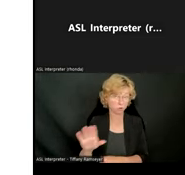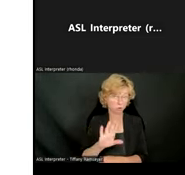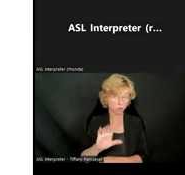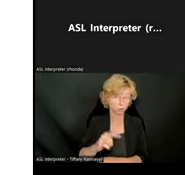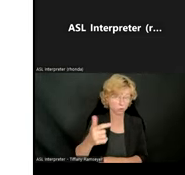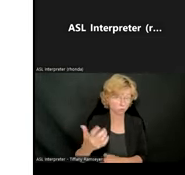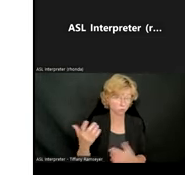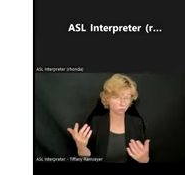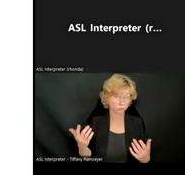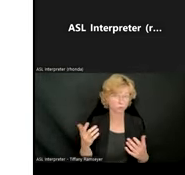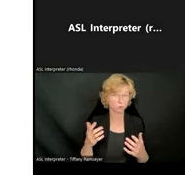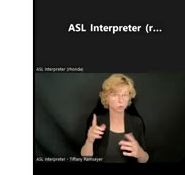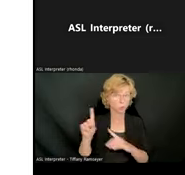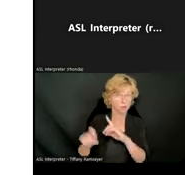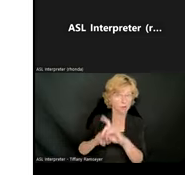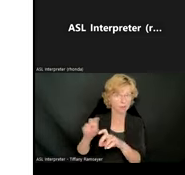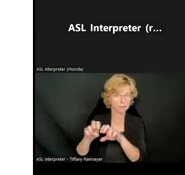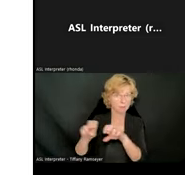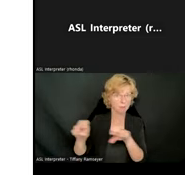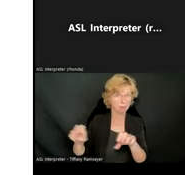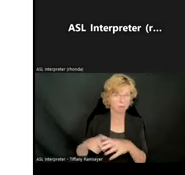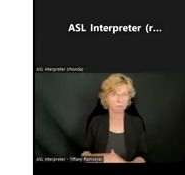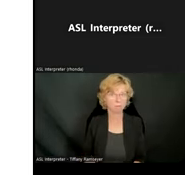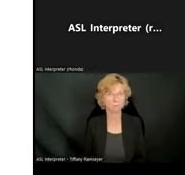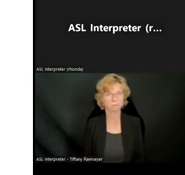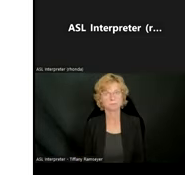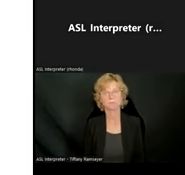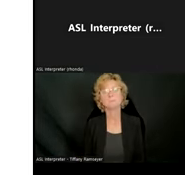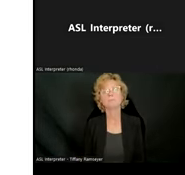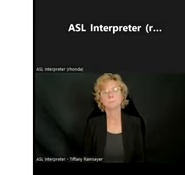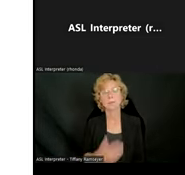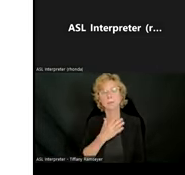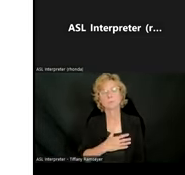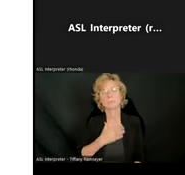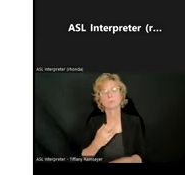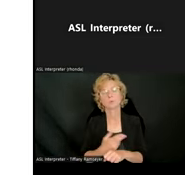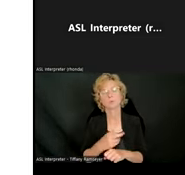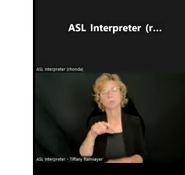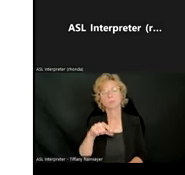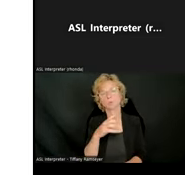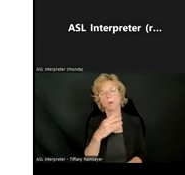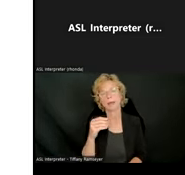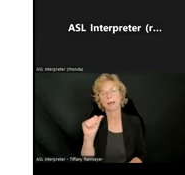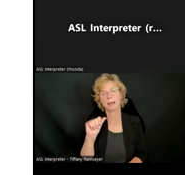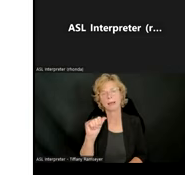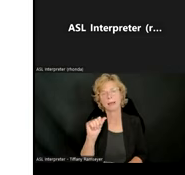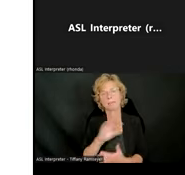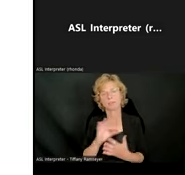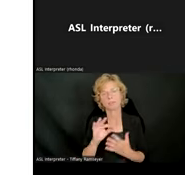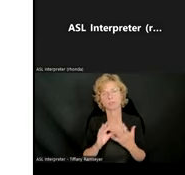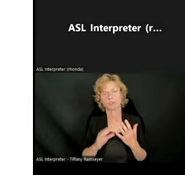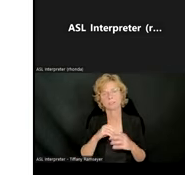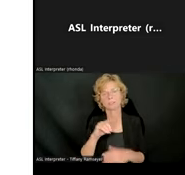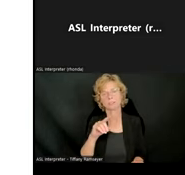panelists questions. Please add your question using the Q&A feature in Zoom, and I'll read up